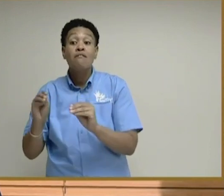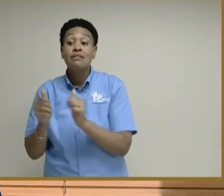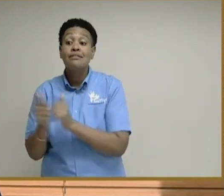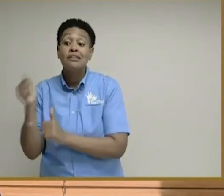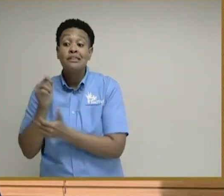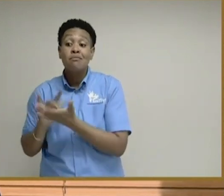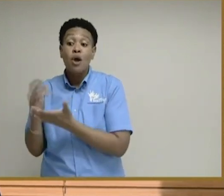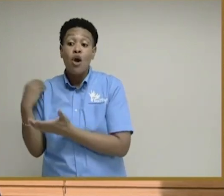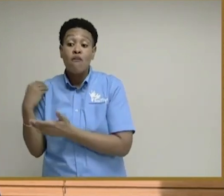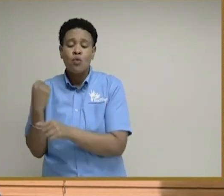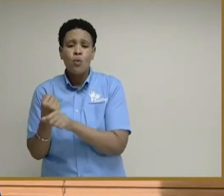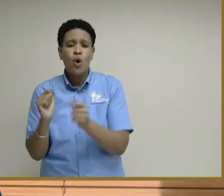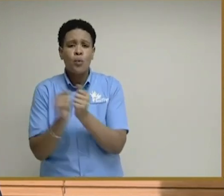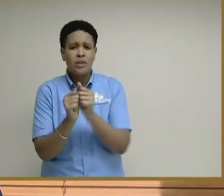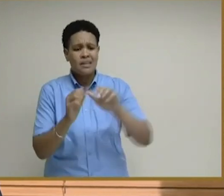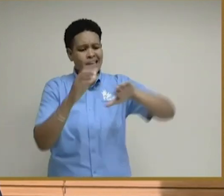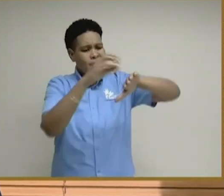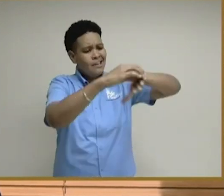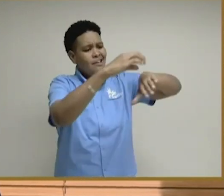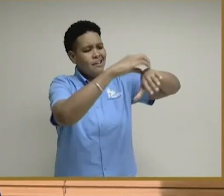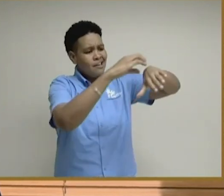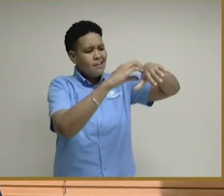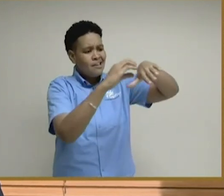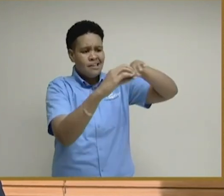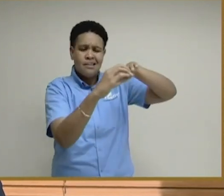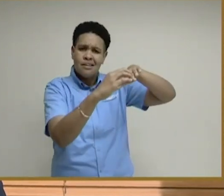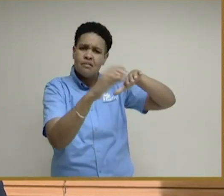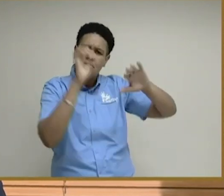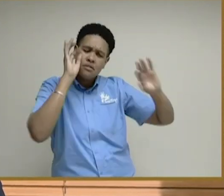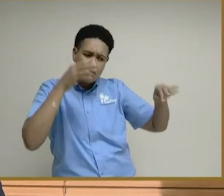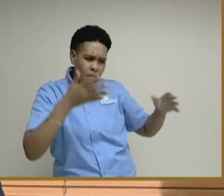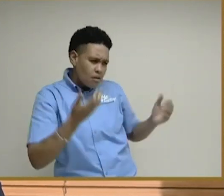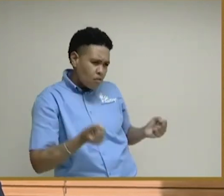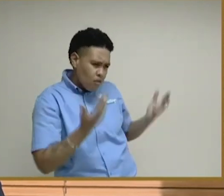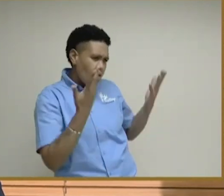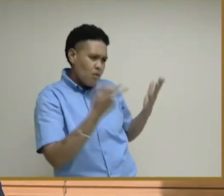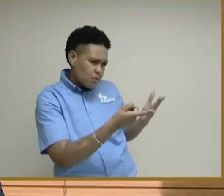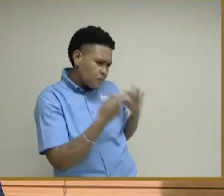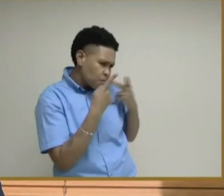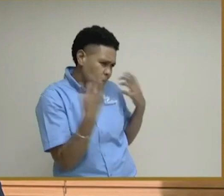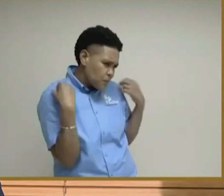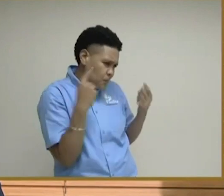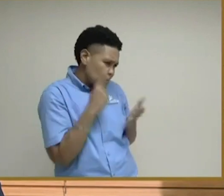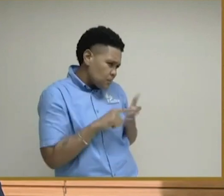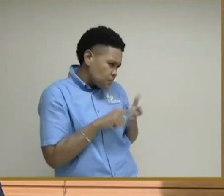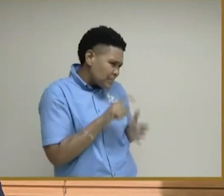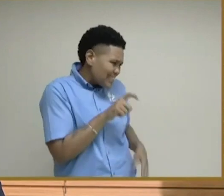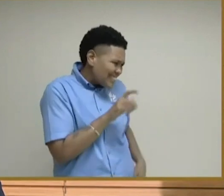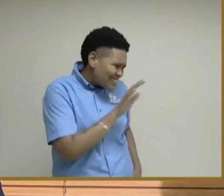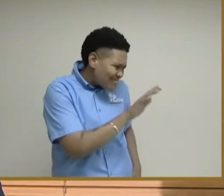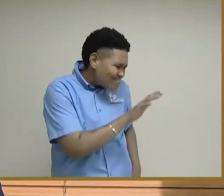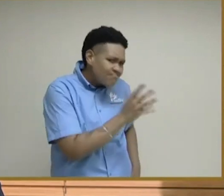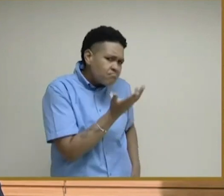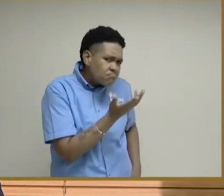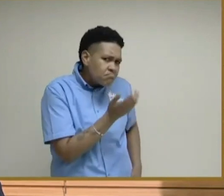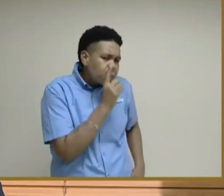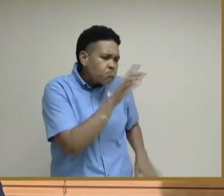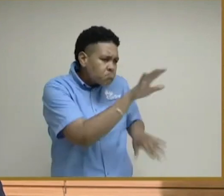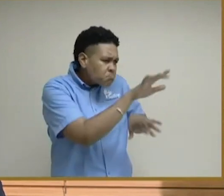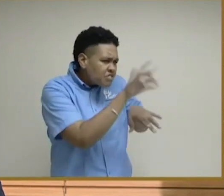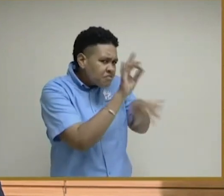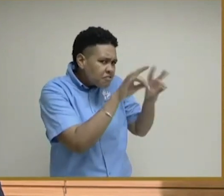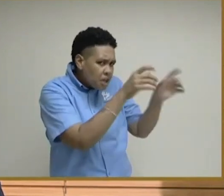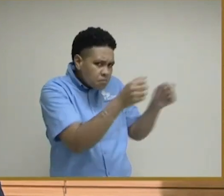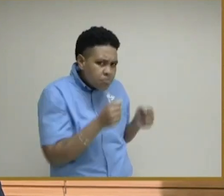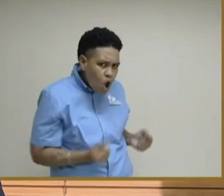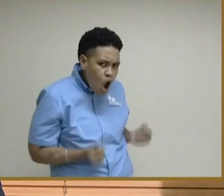with the regions to determining a number of public health inspectors who will be engaged.